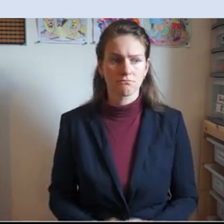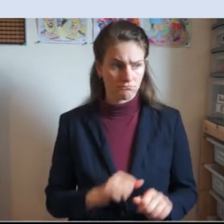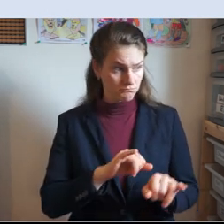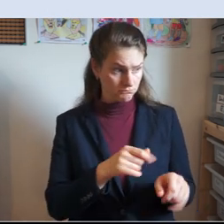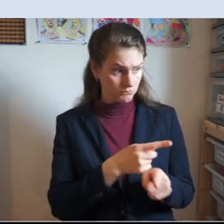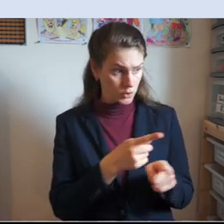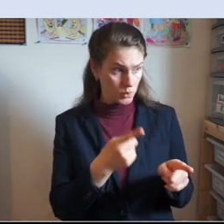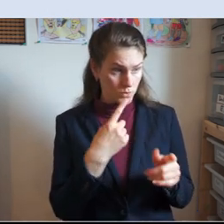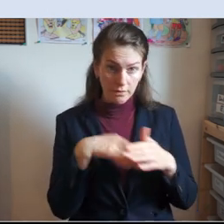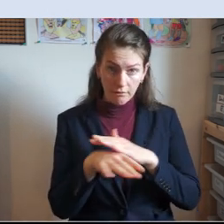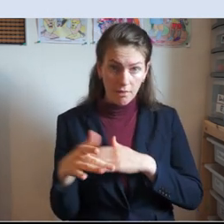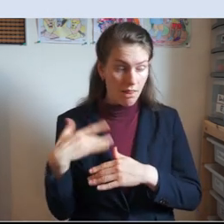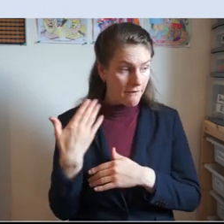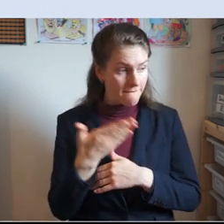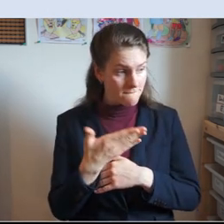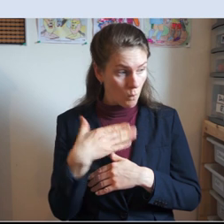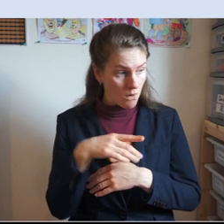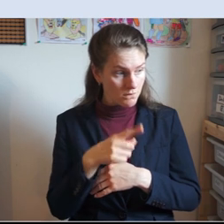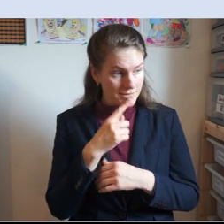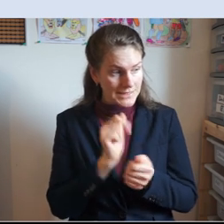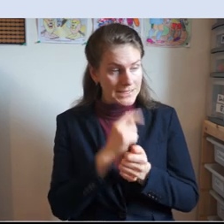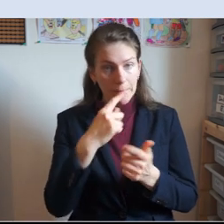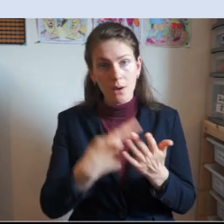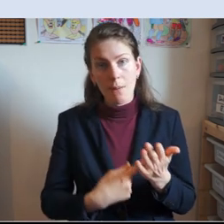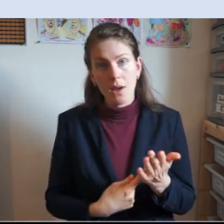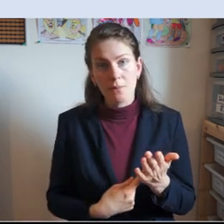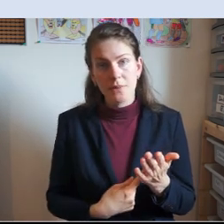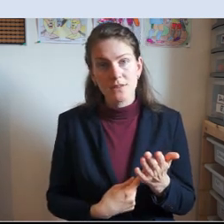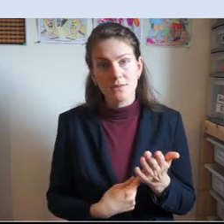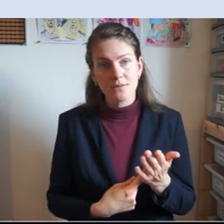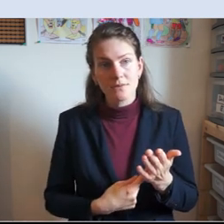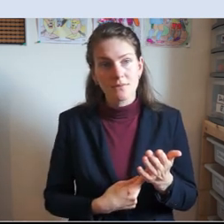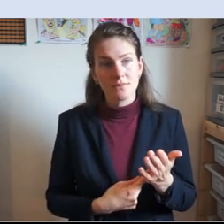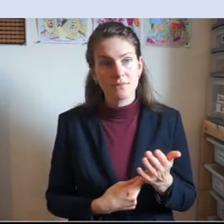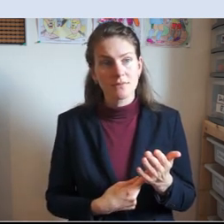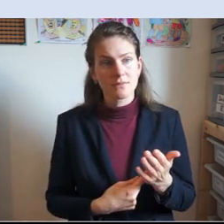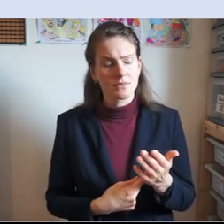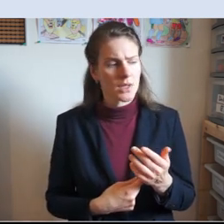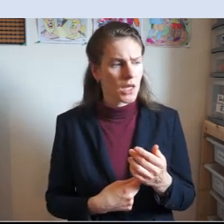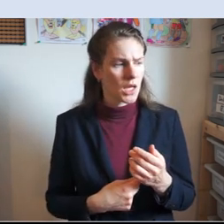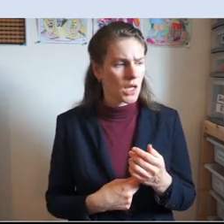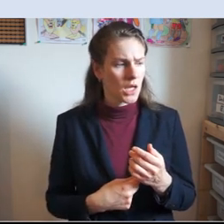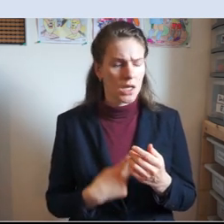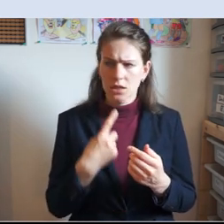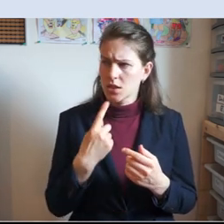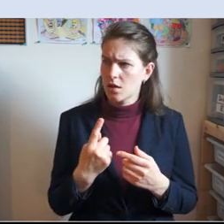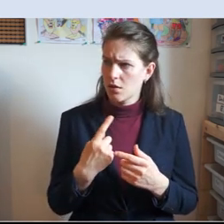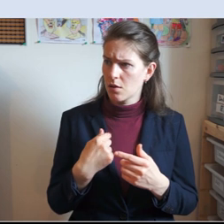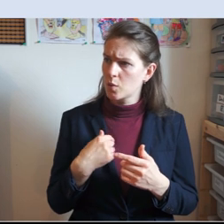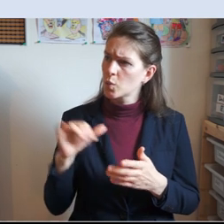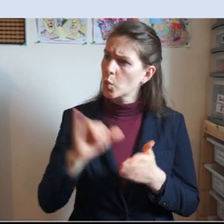if thou wilt enter into life, keep the commandments. He saith unto him,